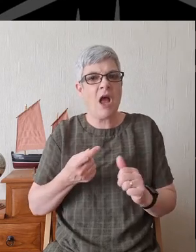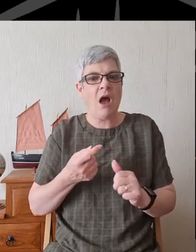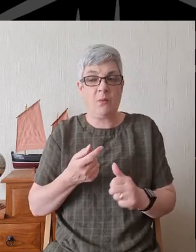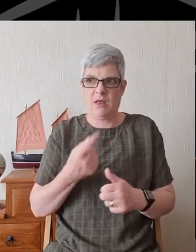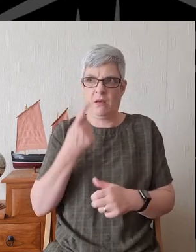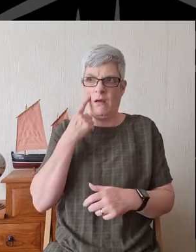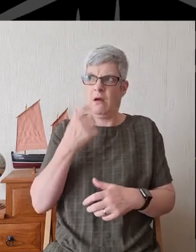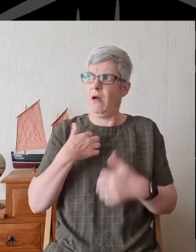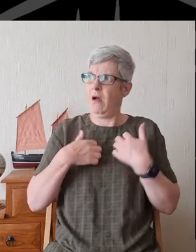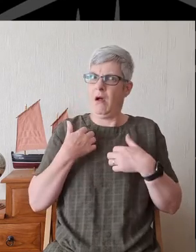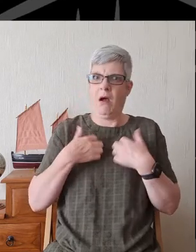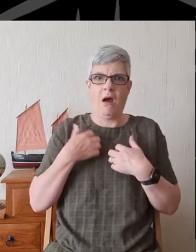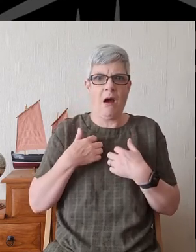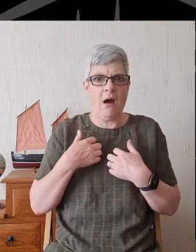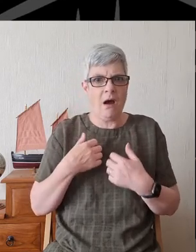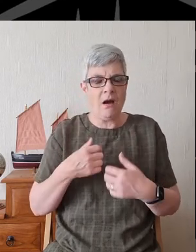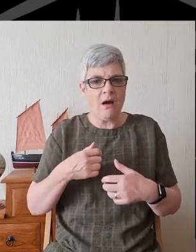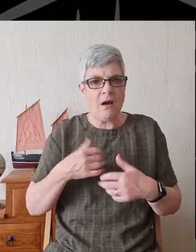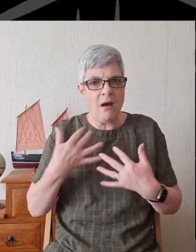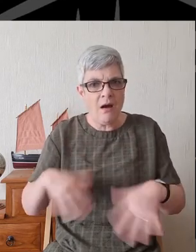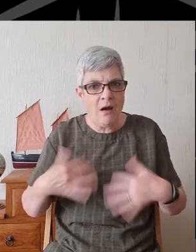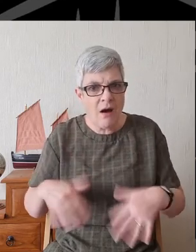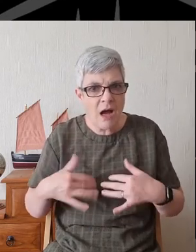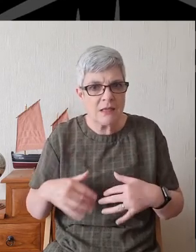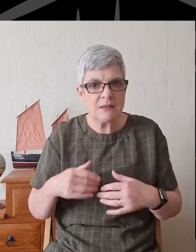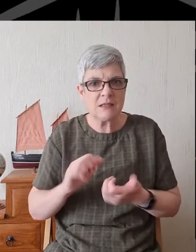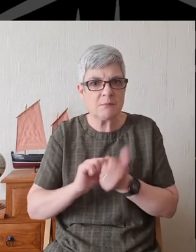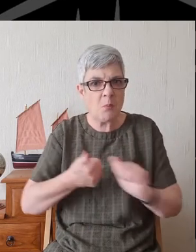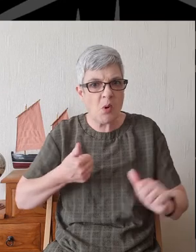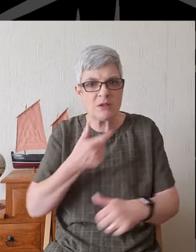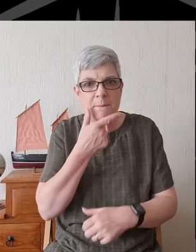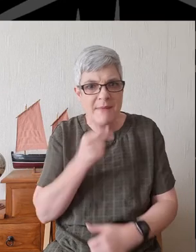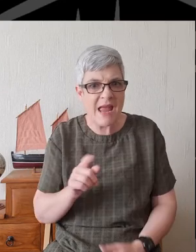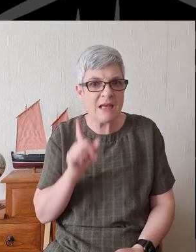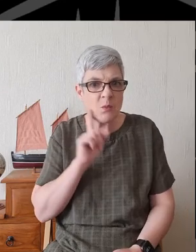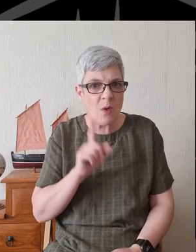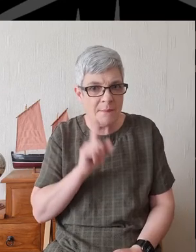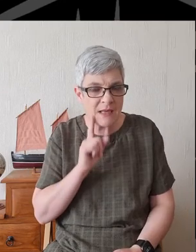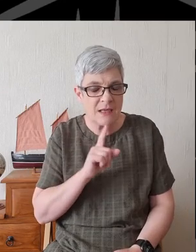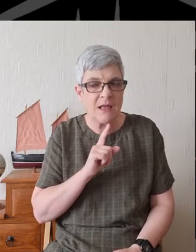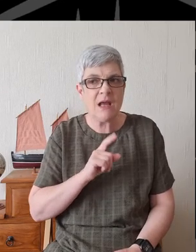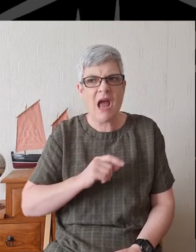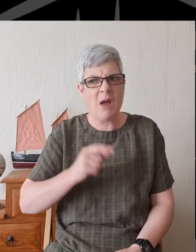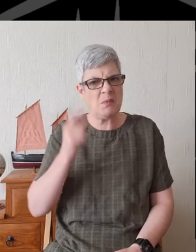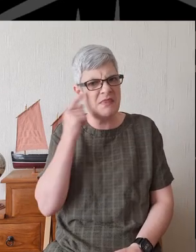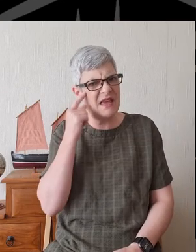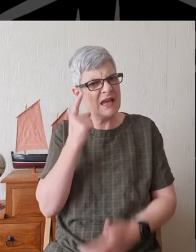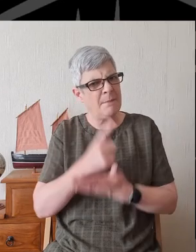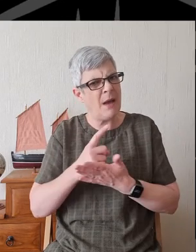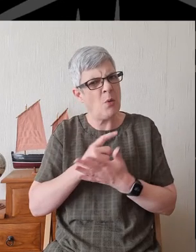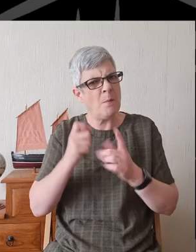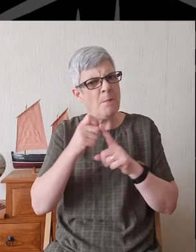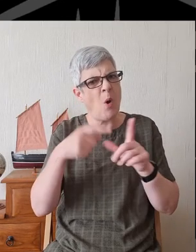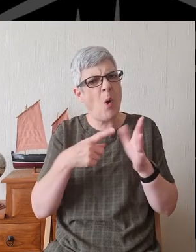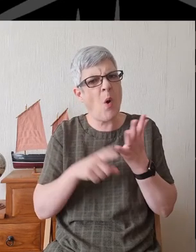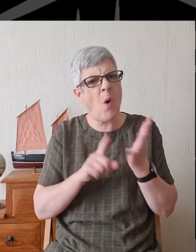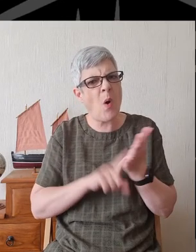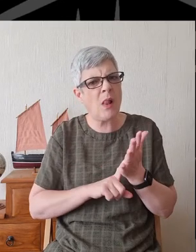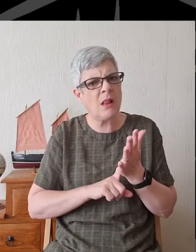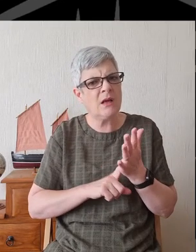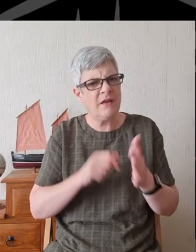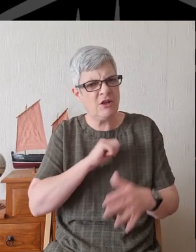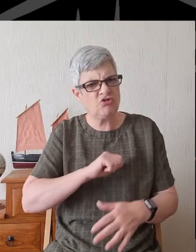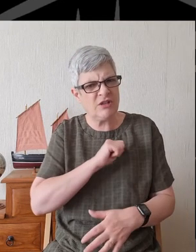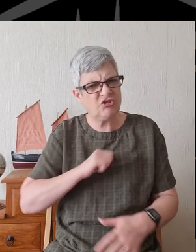-mindedness Of sportsmen and women And we call to mind The way that Paul the Apostle Speaks Of the Christian life As